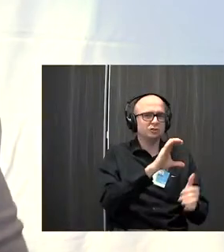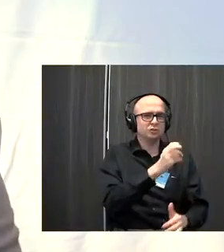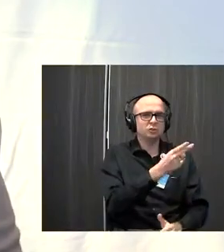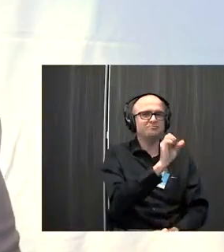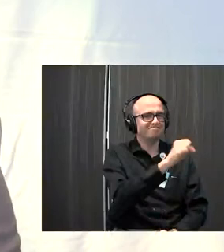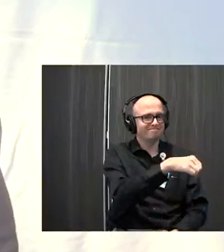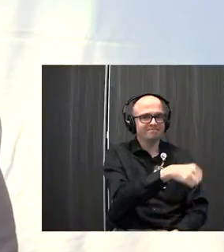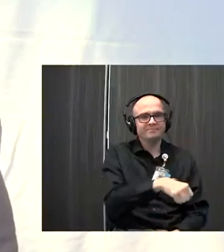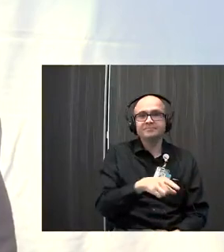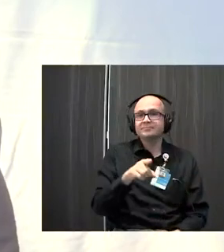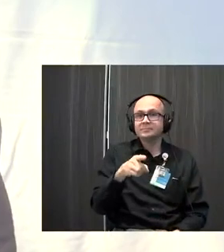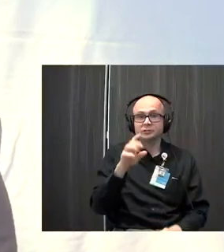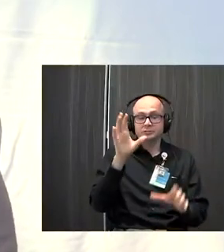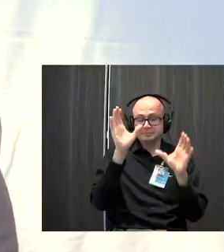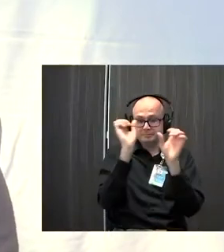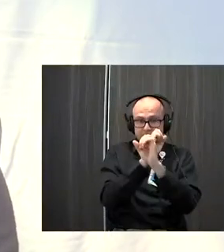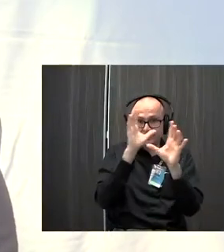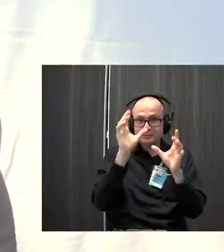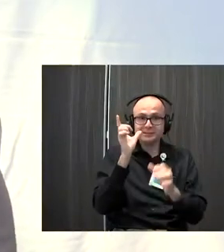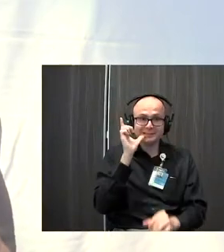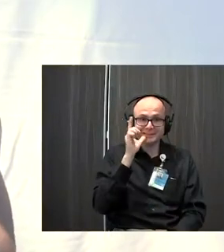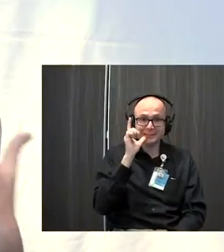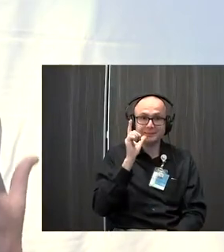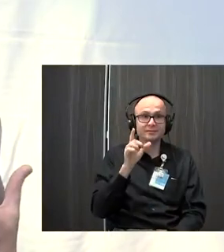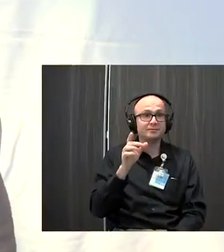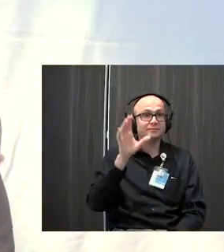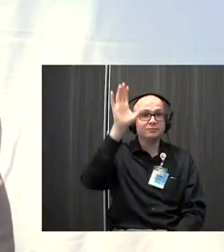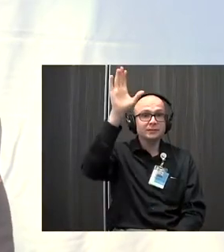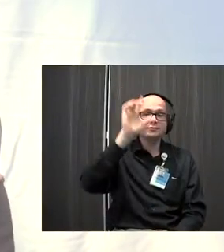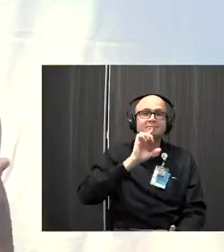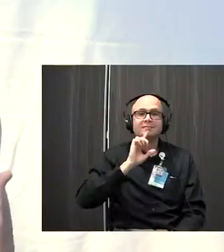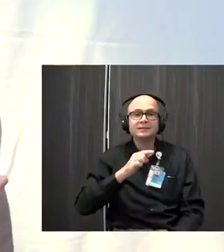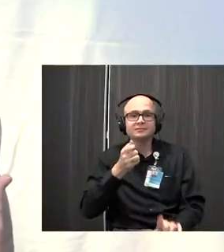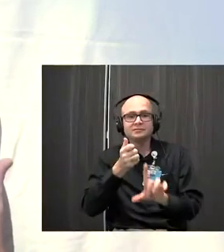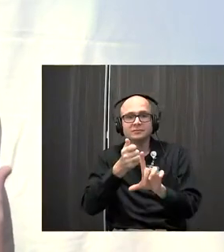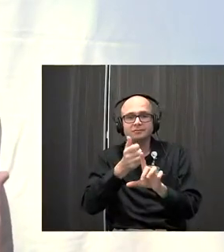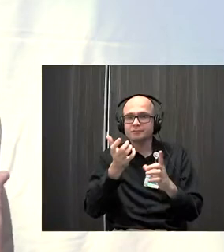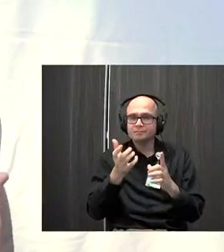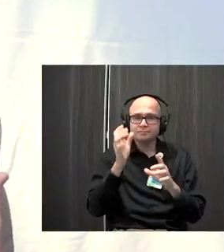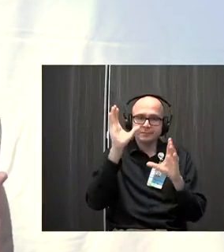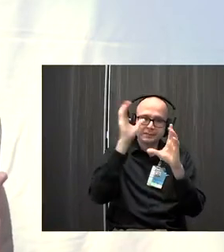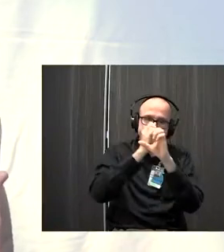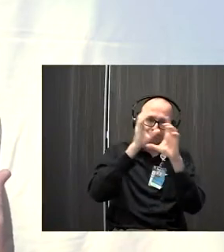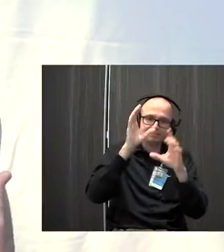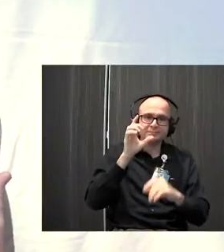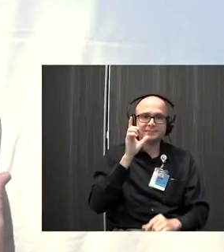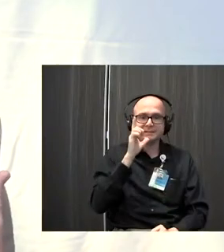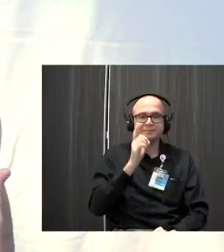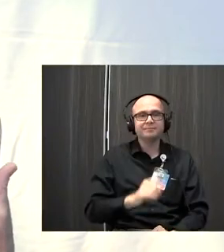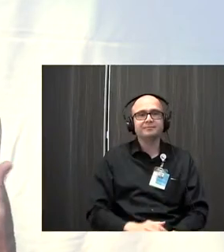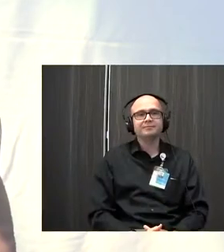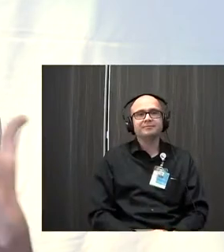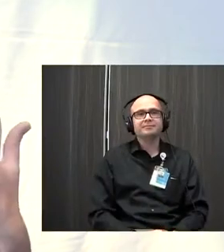get there. Could you imagine the lemon? So raise your hand or just answer for yourself if you could imagine the lemon. Great.